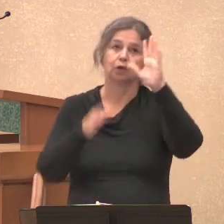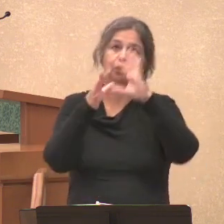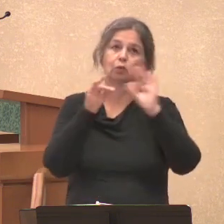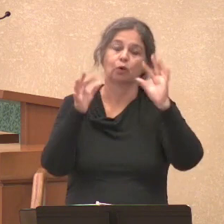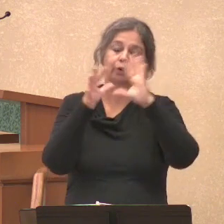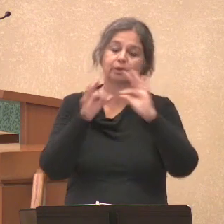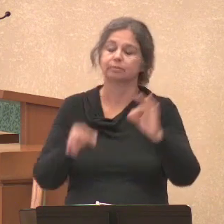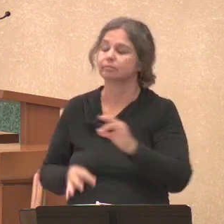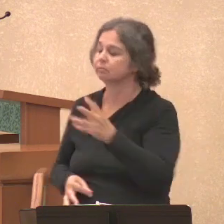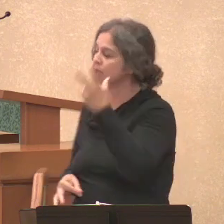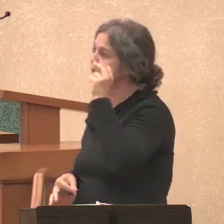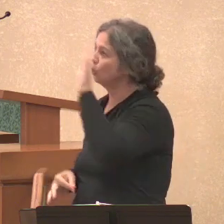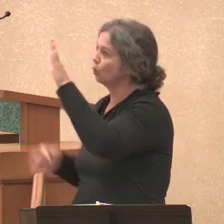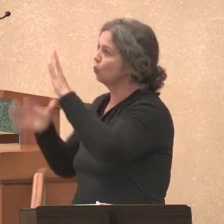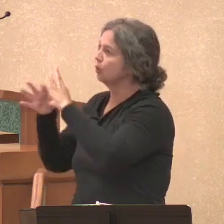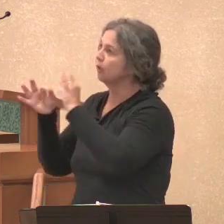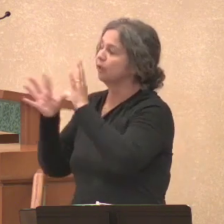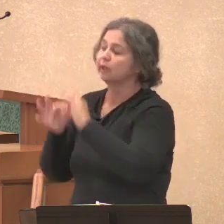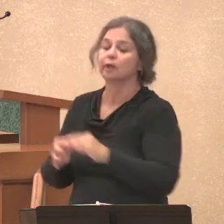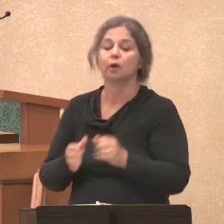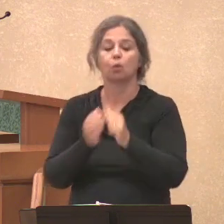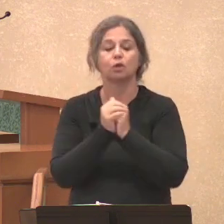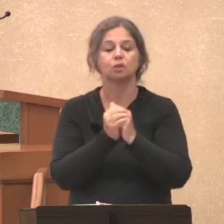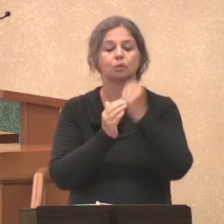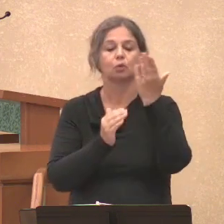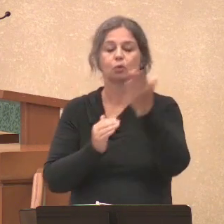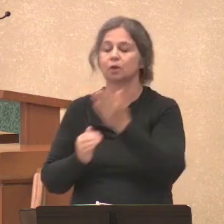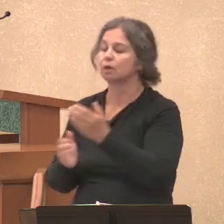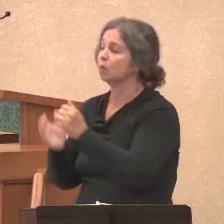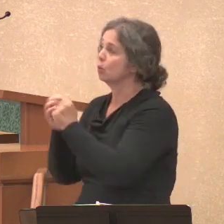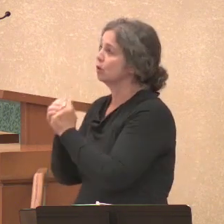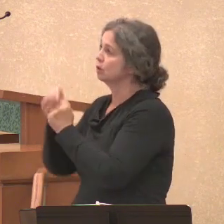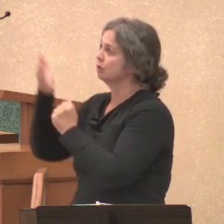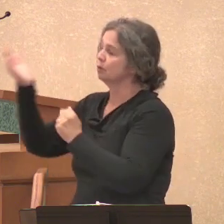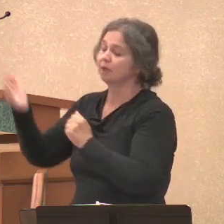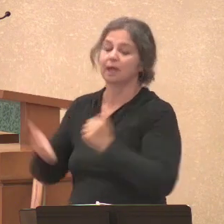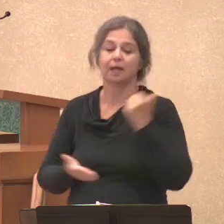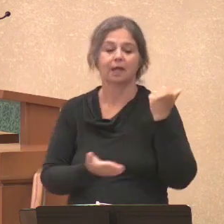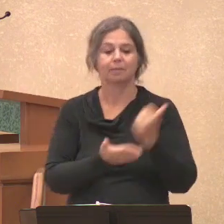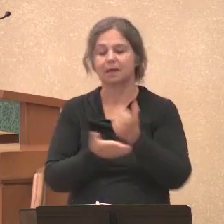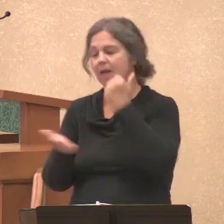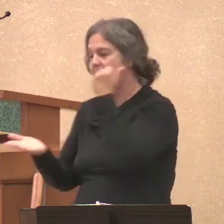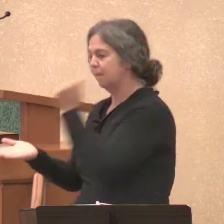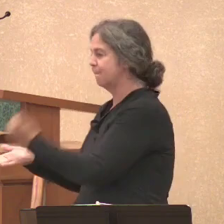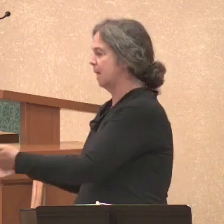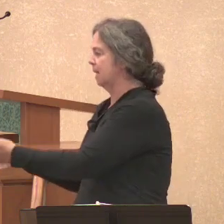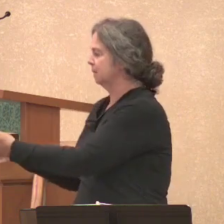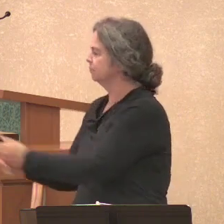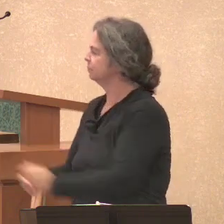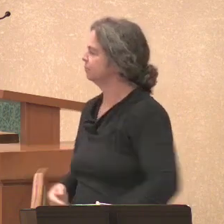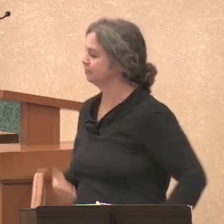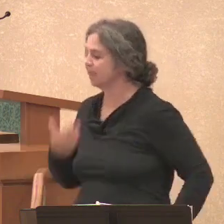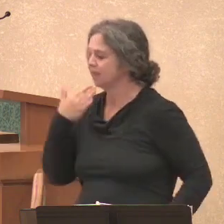Hear your word, and worship you. And worship you. Amen. Amen. All right, thanks guys for coming on.